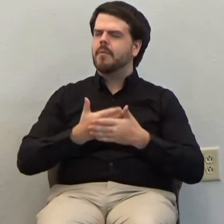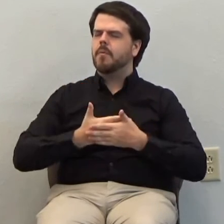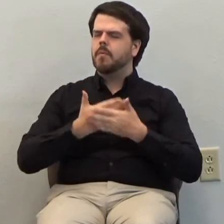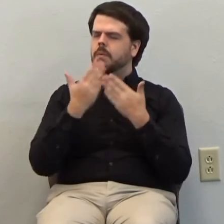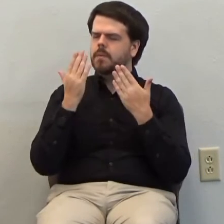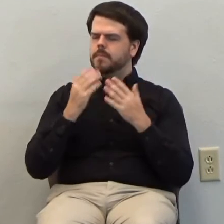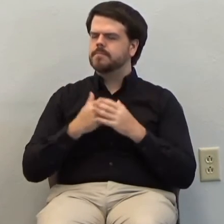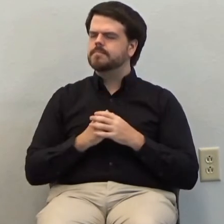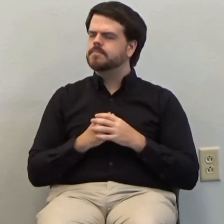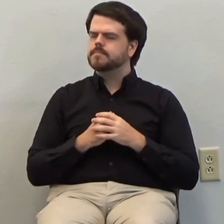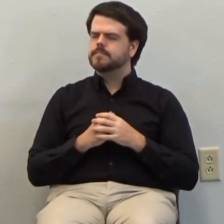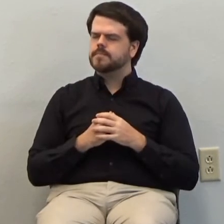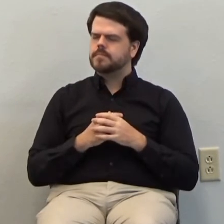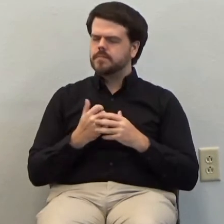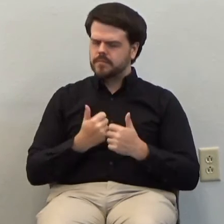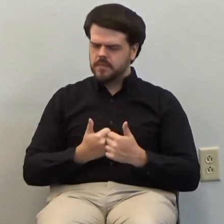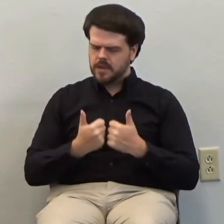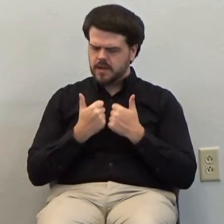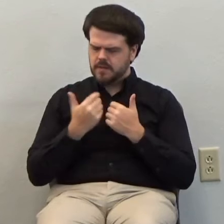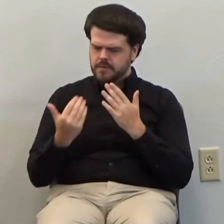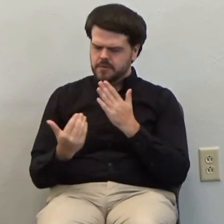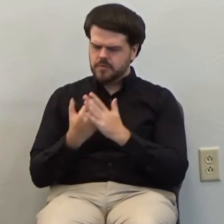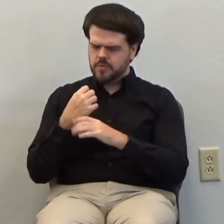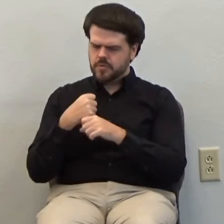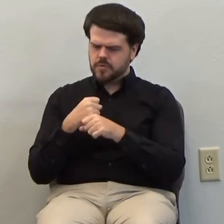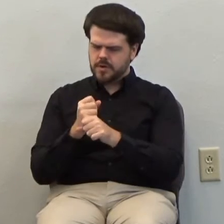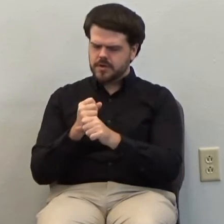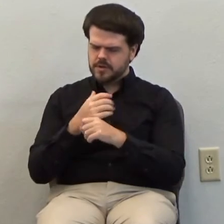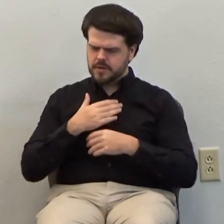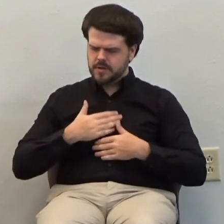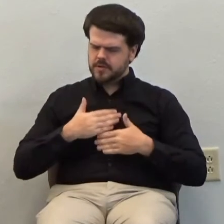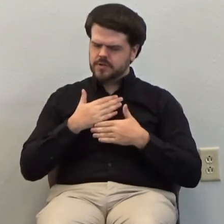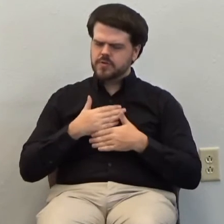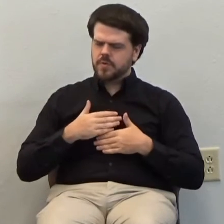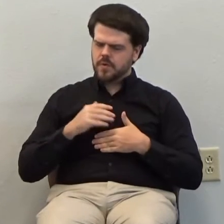to live in the new creation to enjoy its fruits